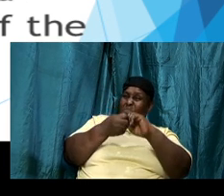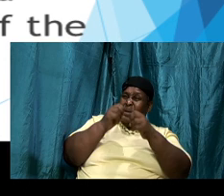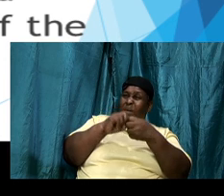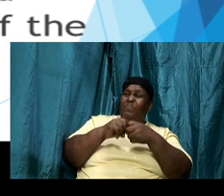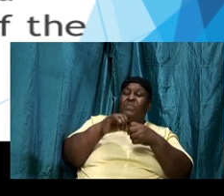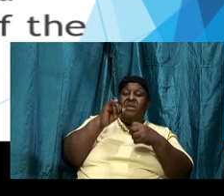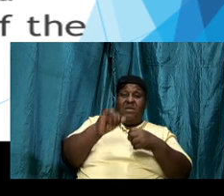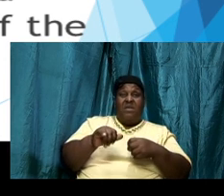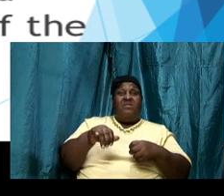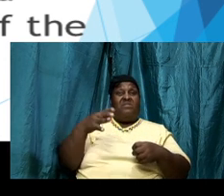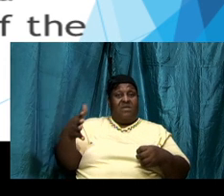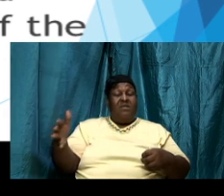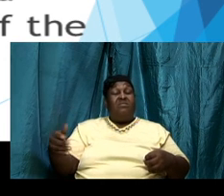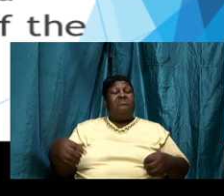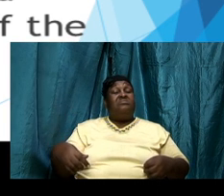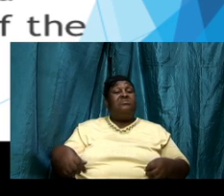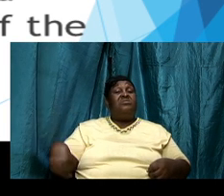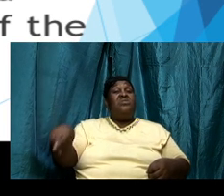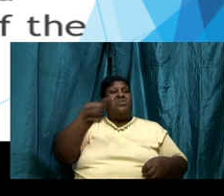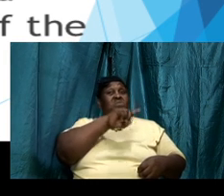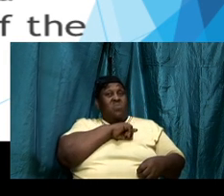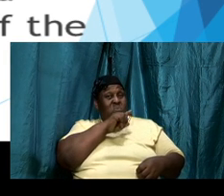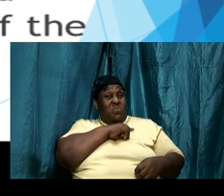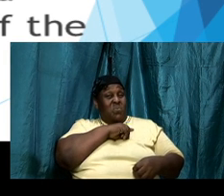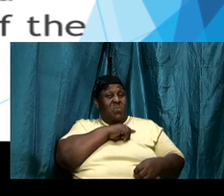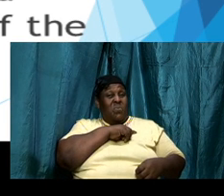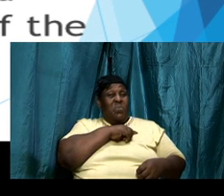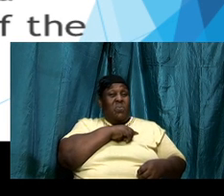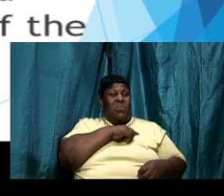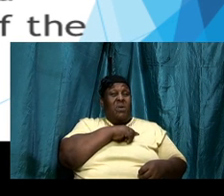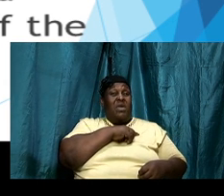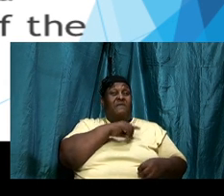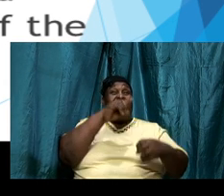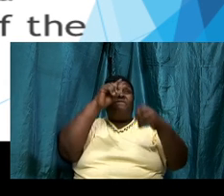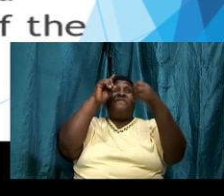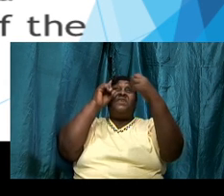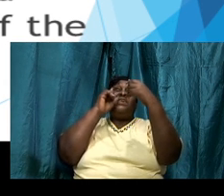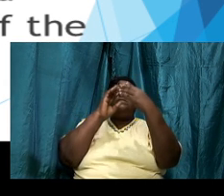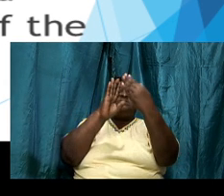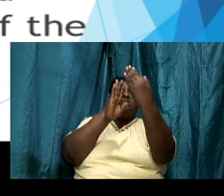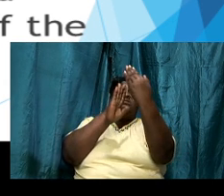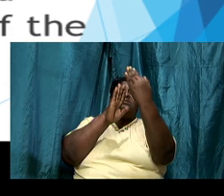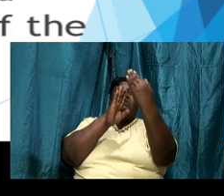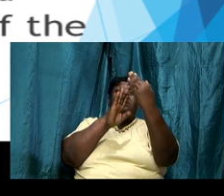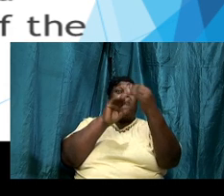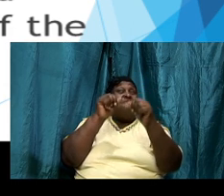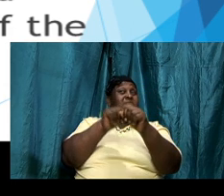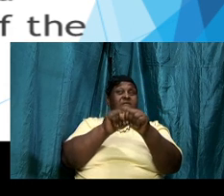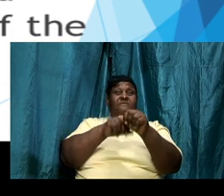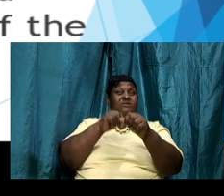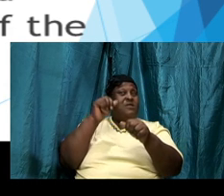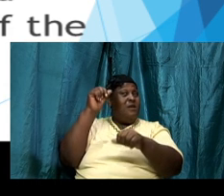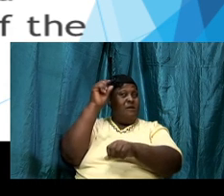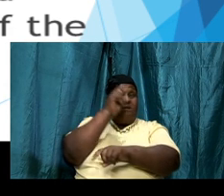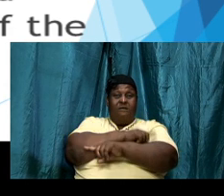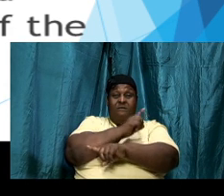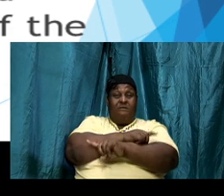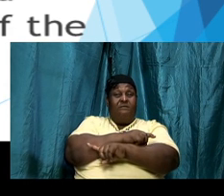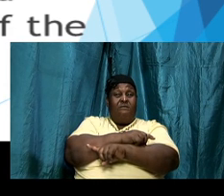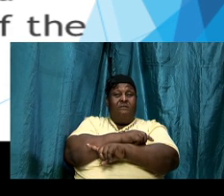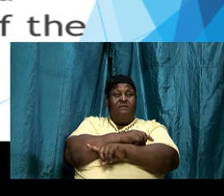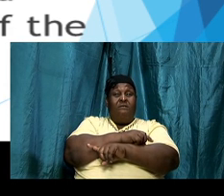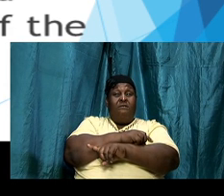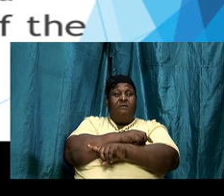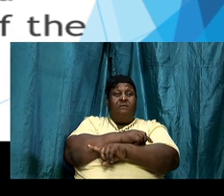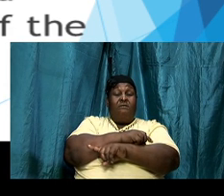things that we come up against and come upon us we must have and there is a word for